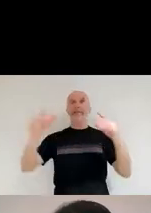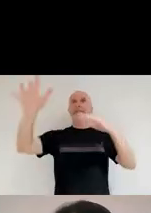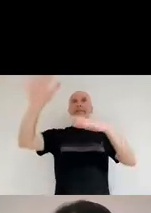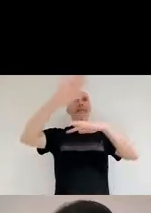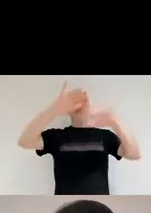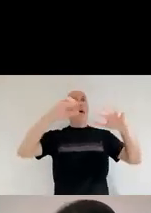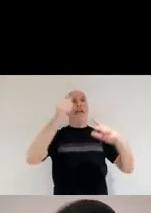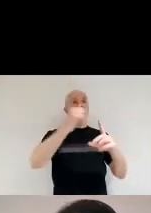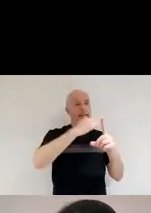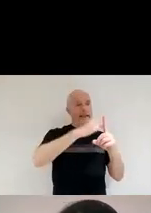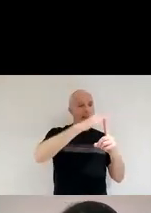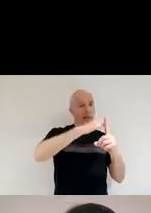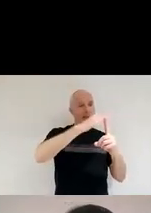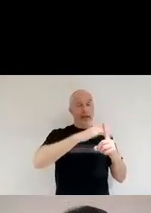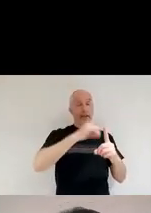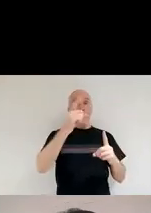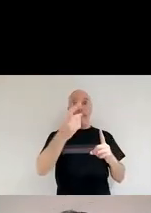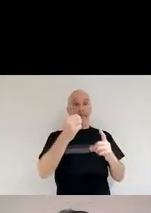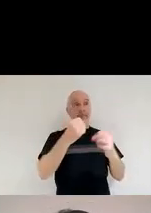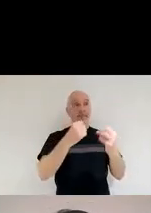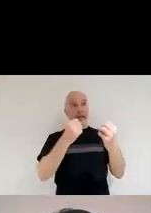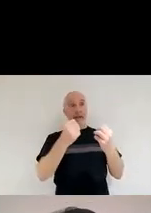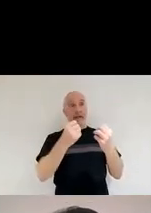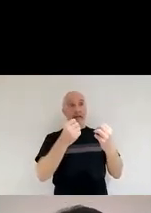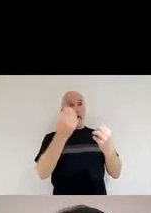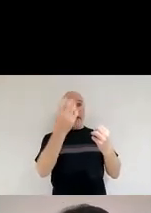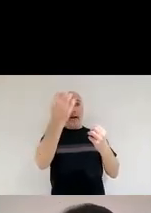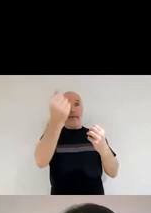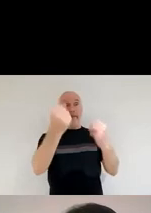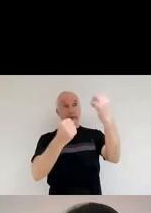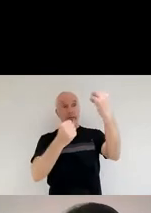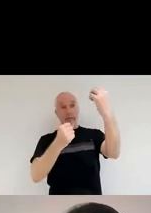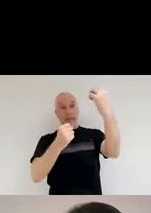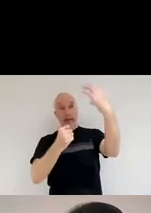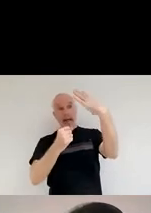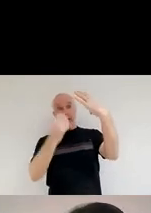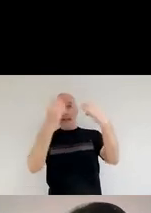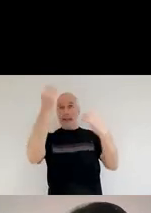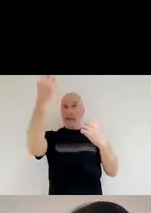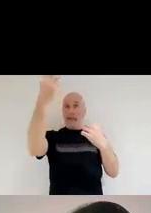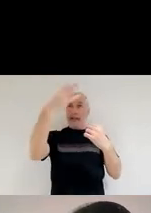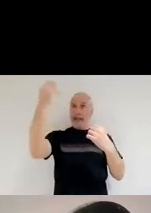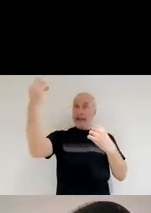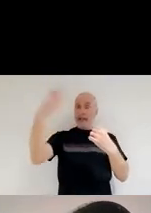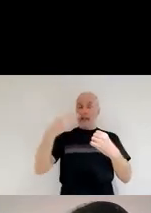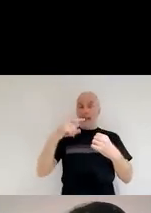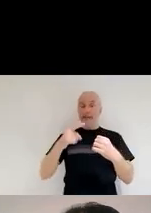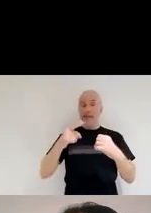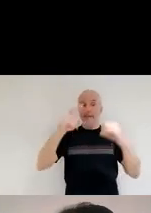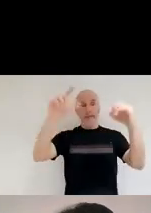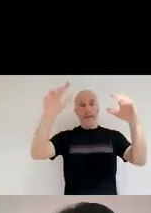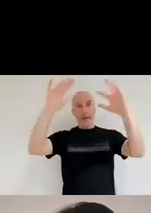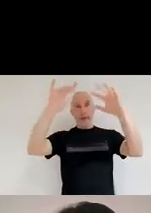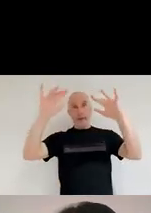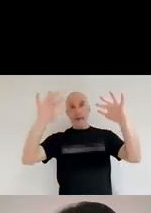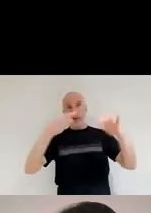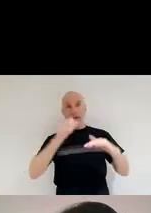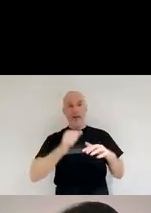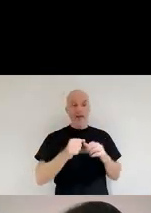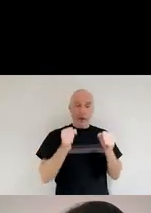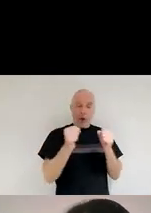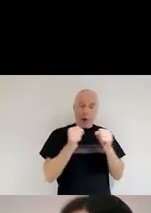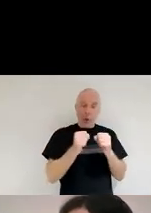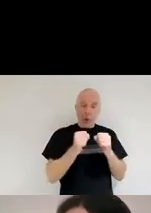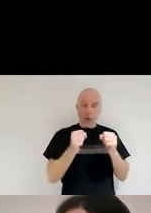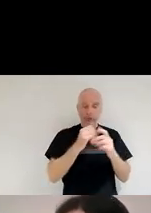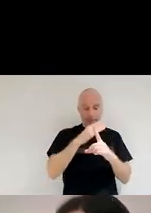temperature, actually emits light. And the light that dust emits, because of its cold temperatures, is also in